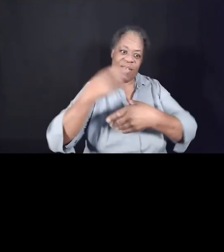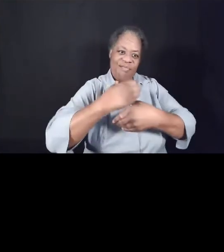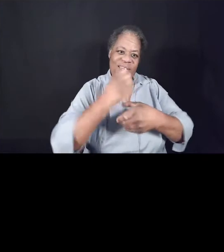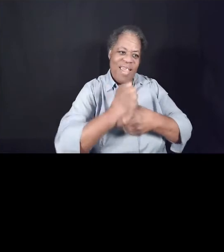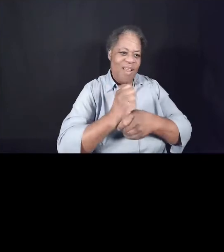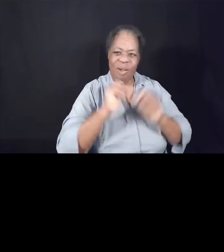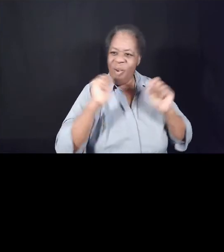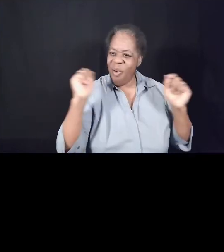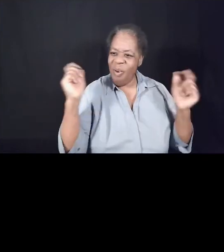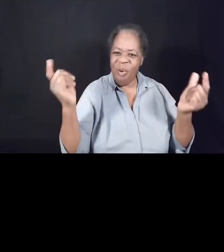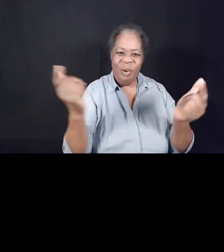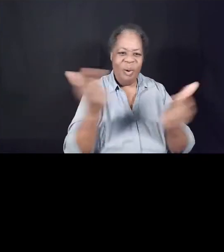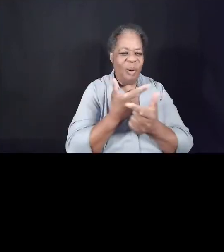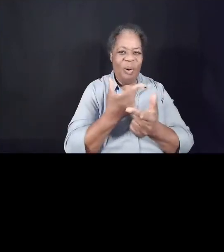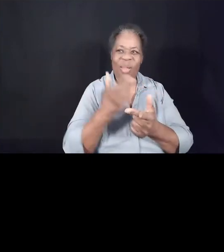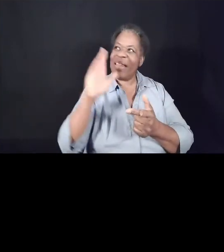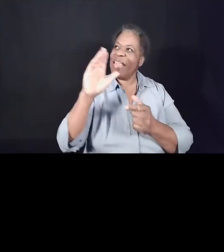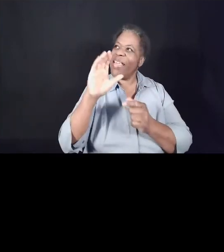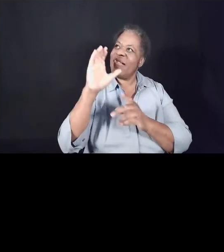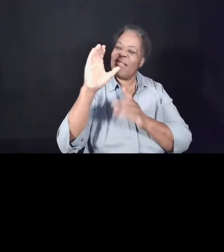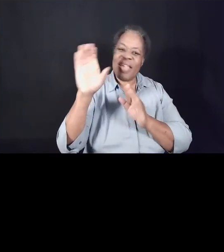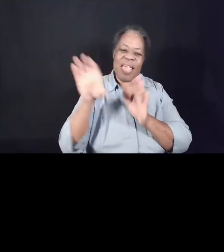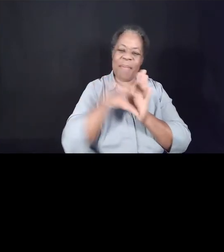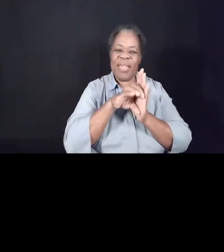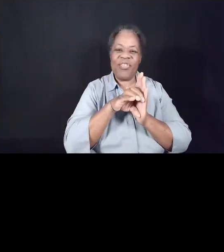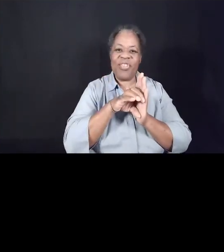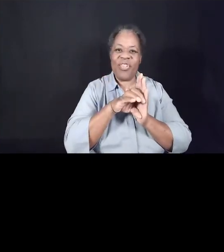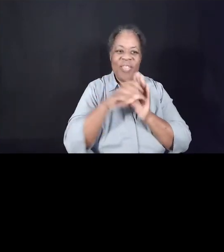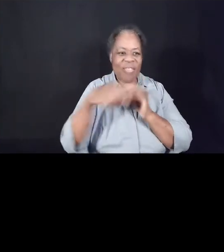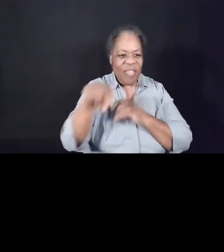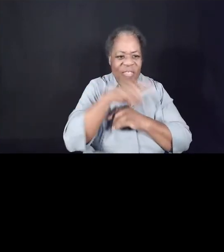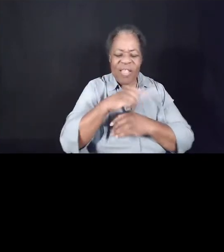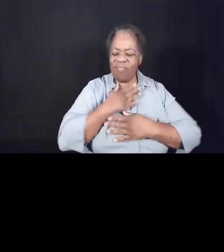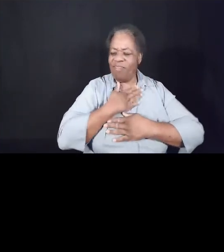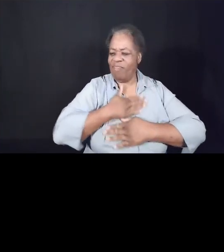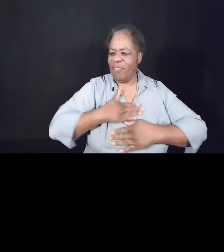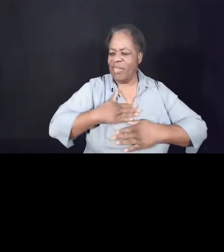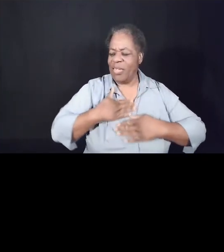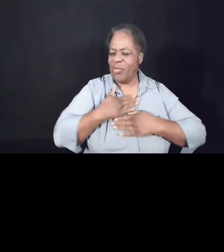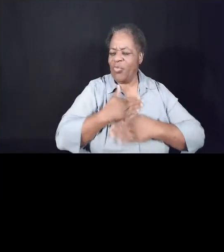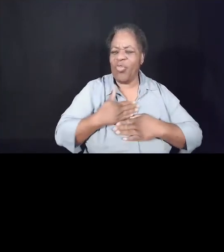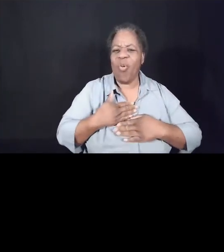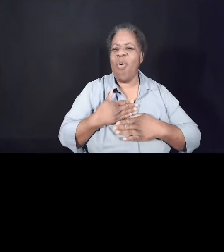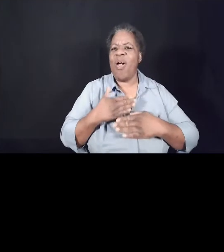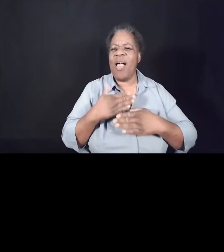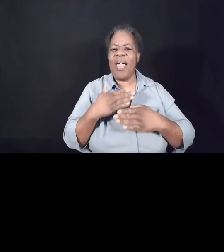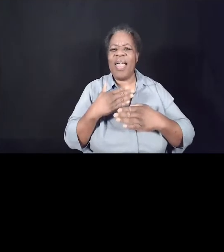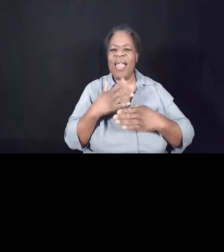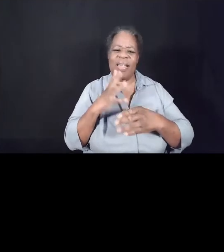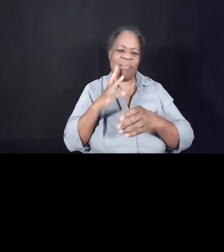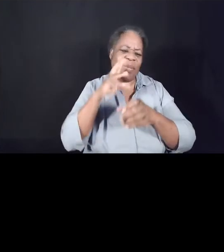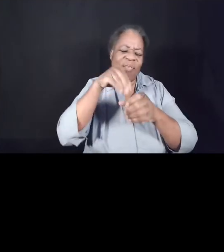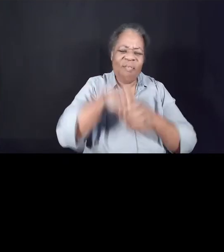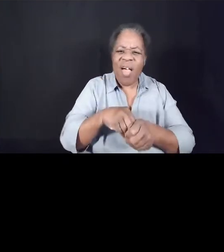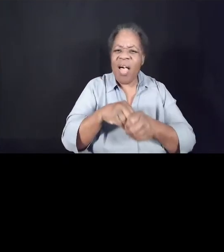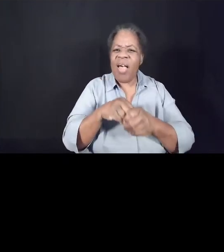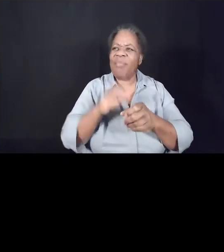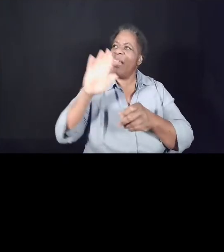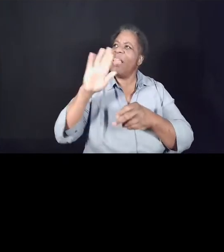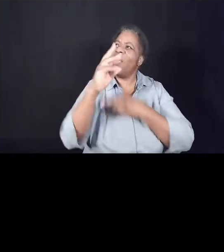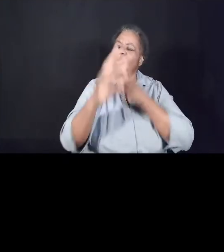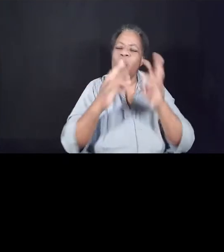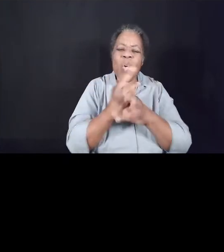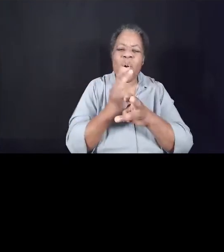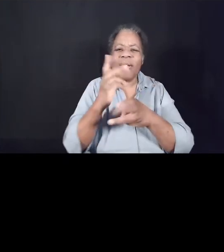people in his image. That they might enjoy and contribute to the flourishing of the world he's made and given to us.